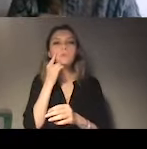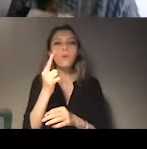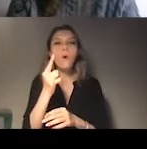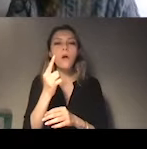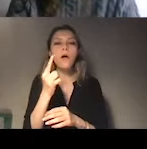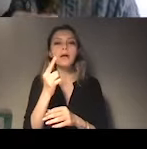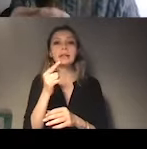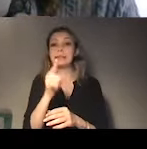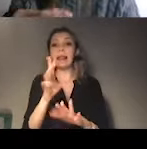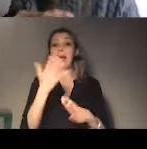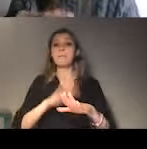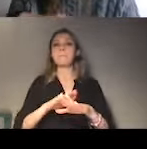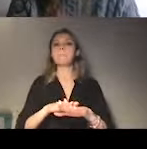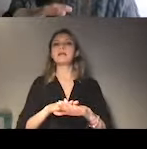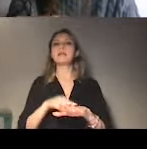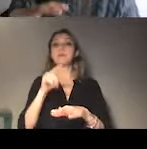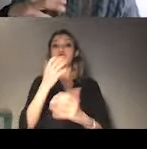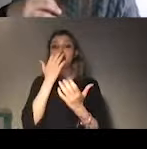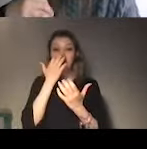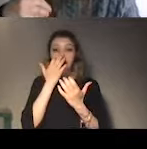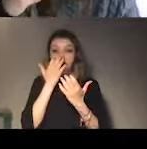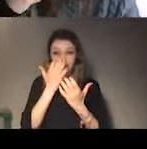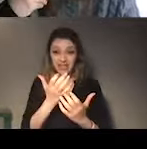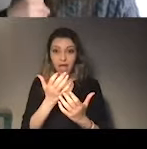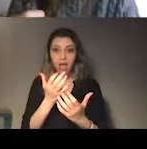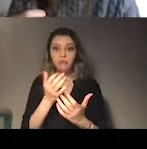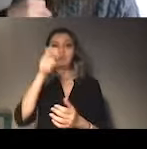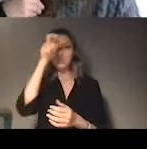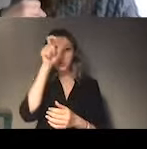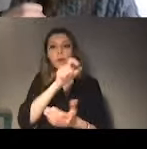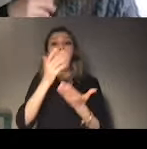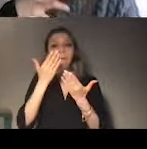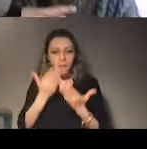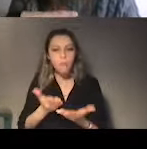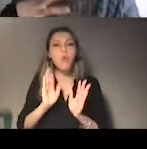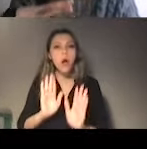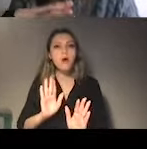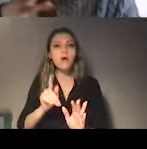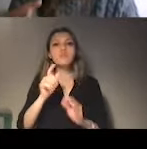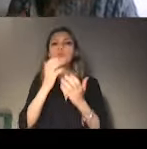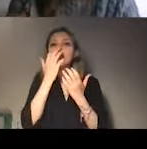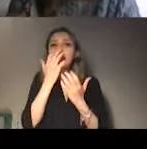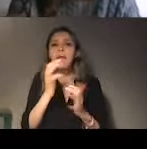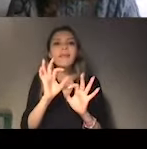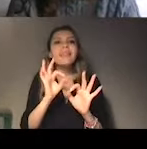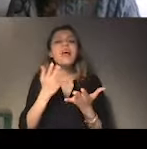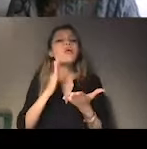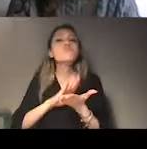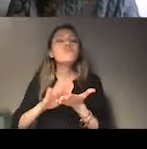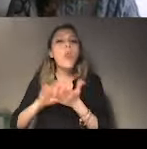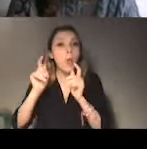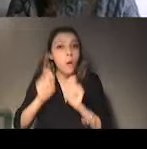This means that your important role is to see is to assess whether Turkey is actually